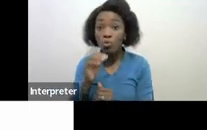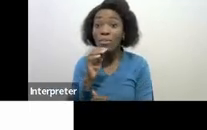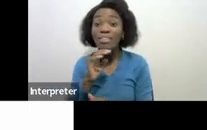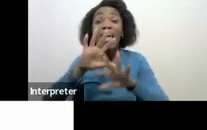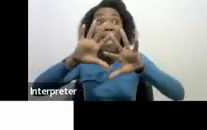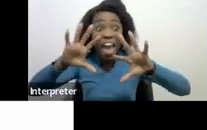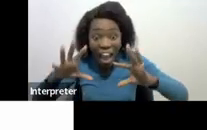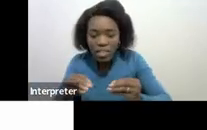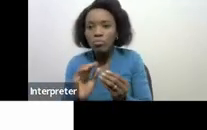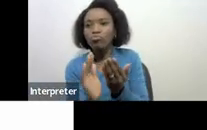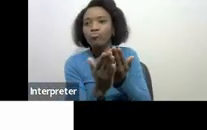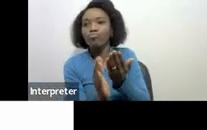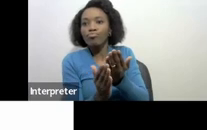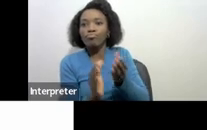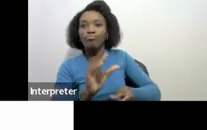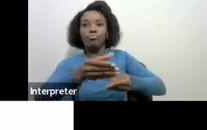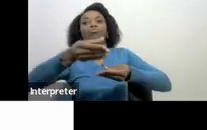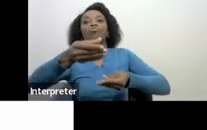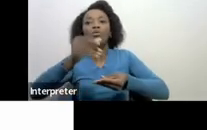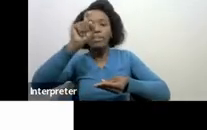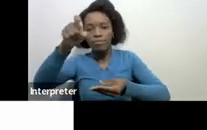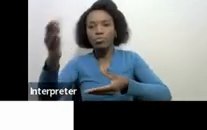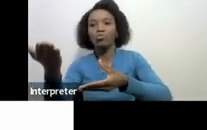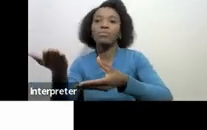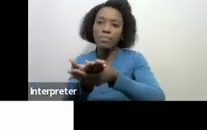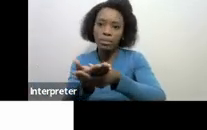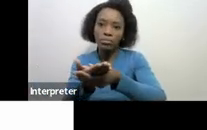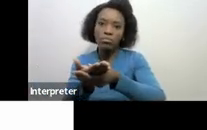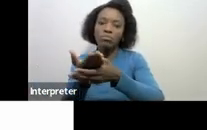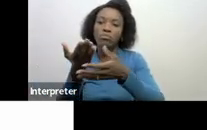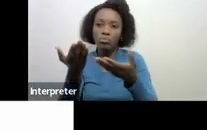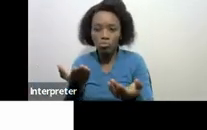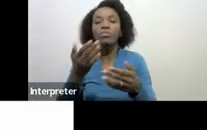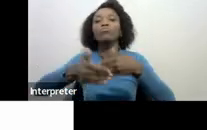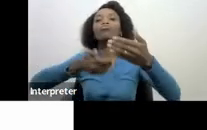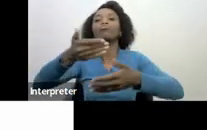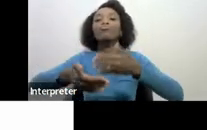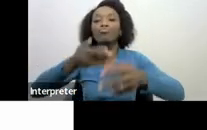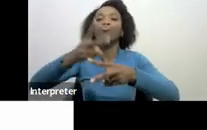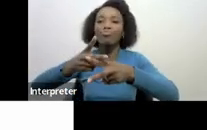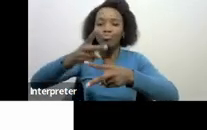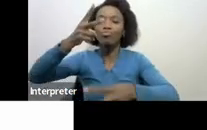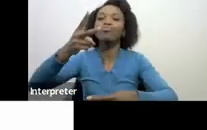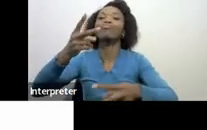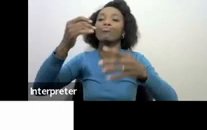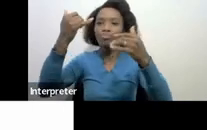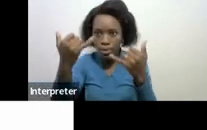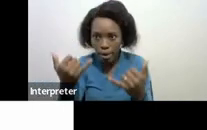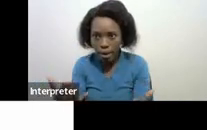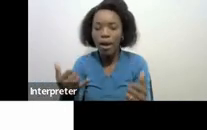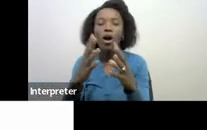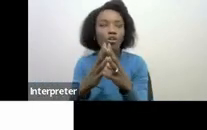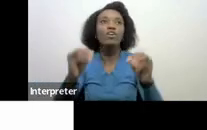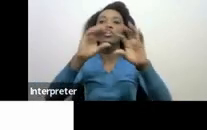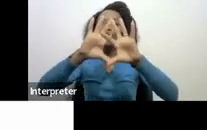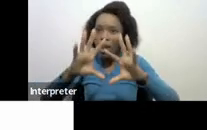documents need to be submitted until the L&D is finalized and the case is then registered so the